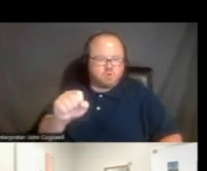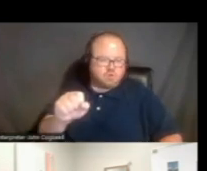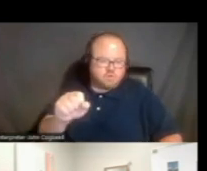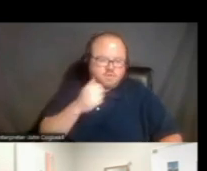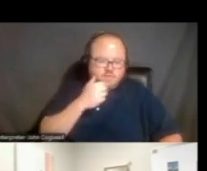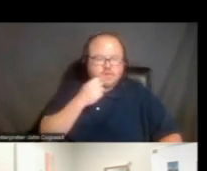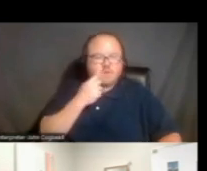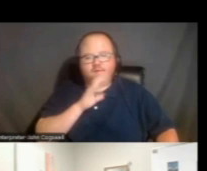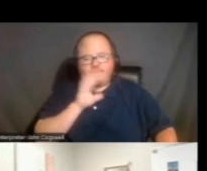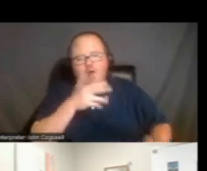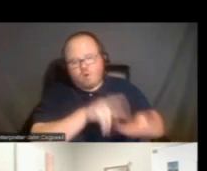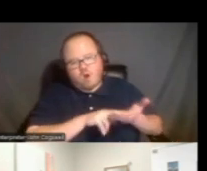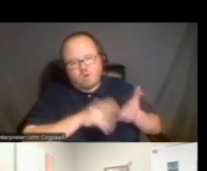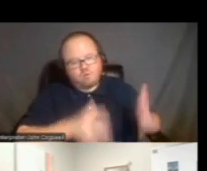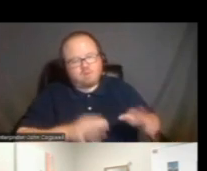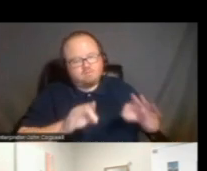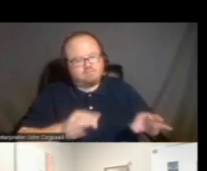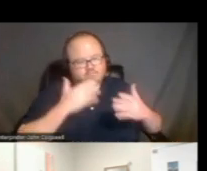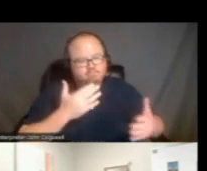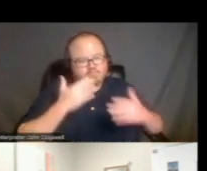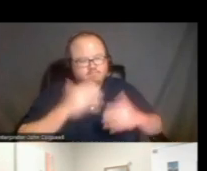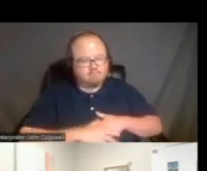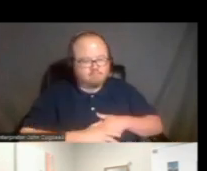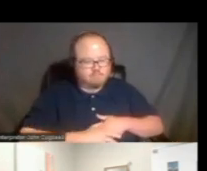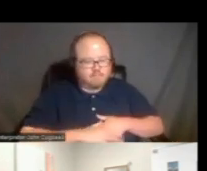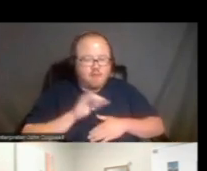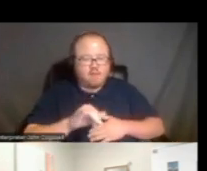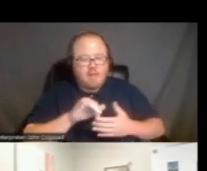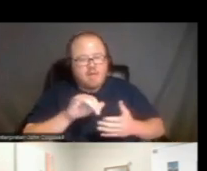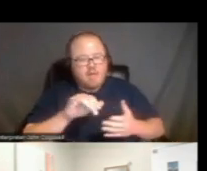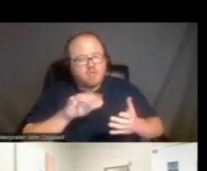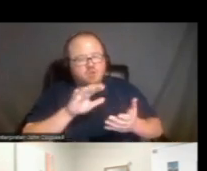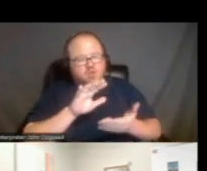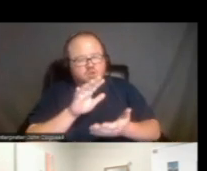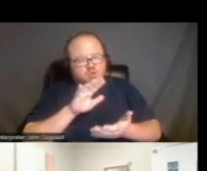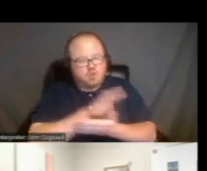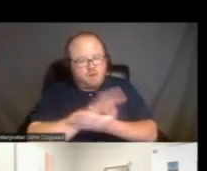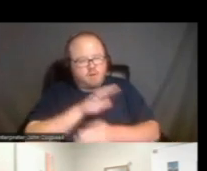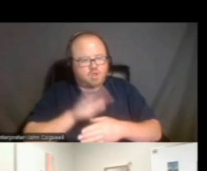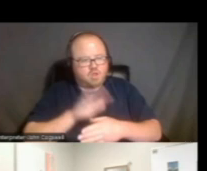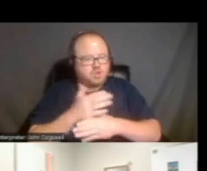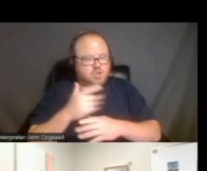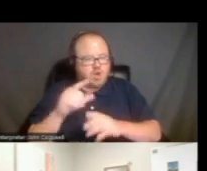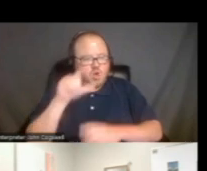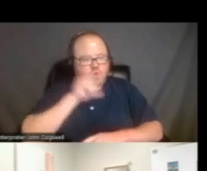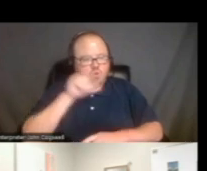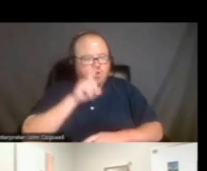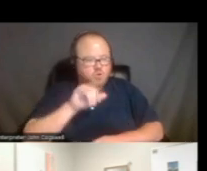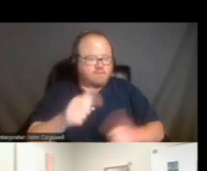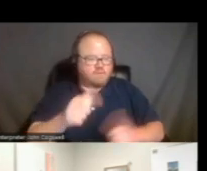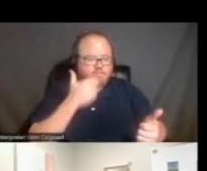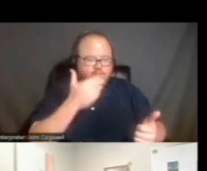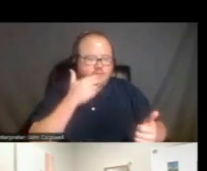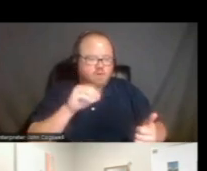contractors. Yeah. Some great. Oh, and you know what? Those documents are also on the, um, shared Google Drive. Thank you,